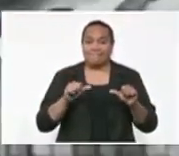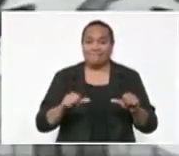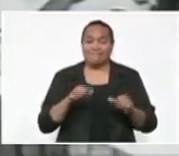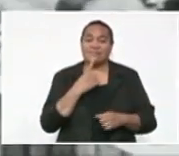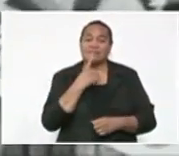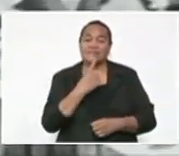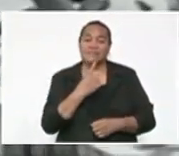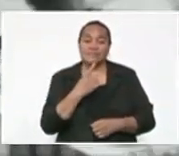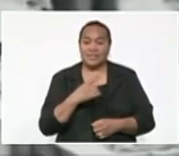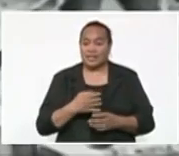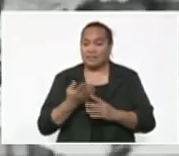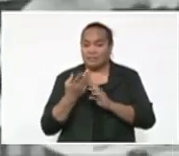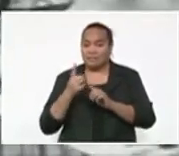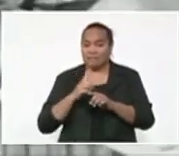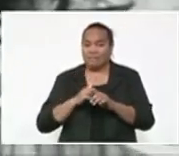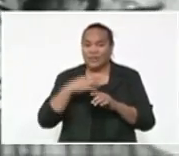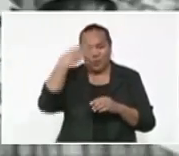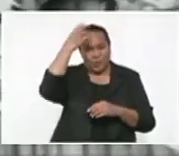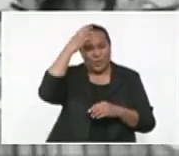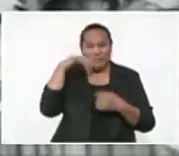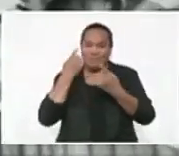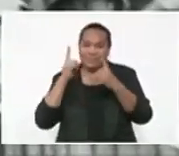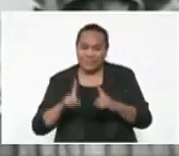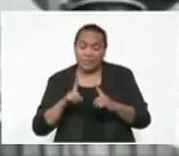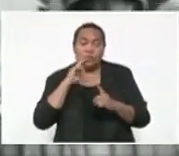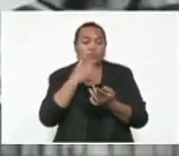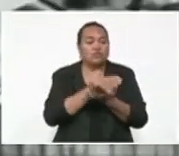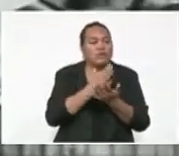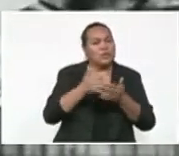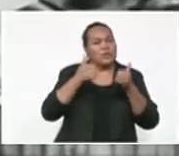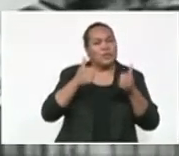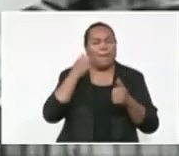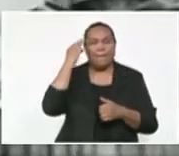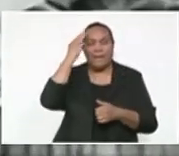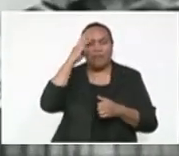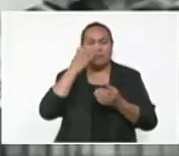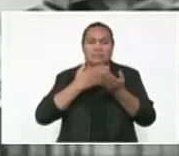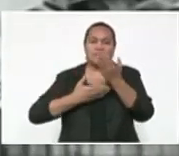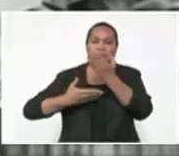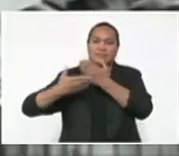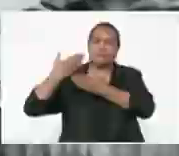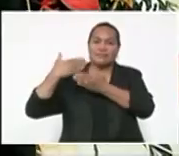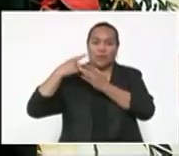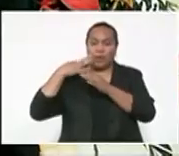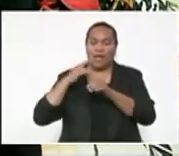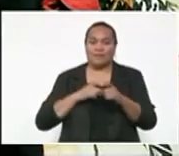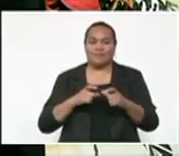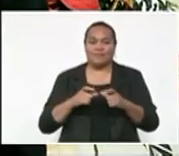Fiji, the late Queen and the royal family have shared many good memories over the years of her reign.